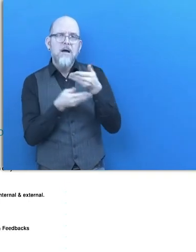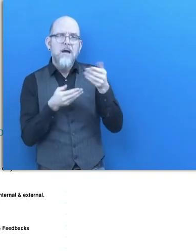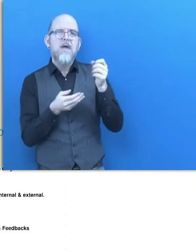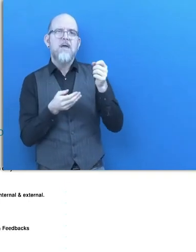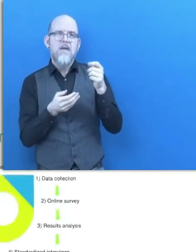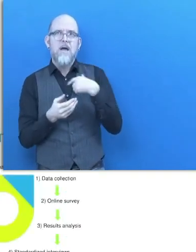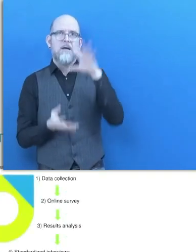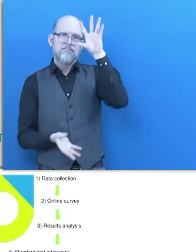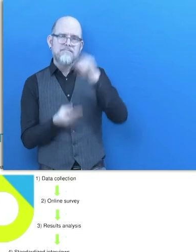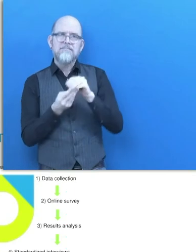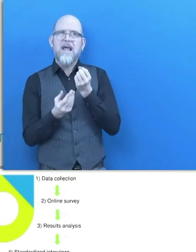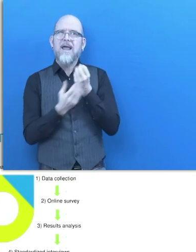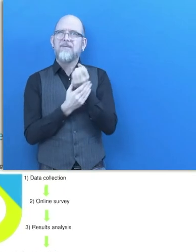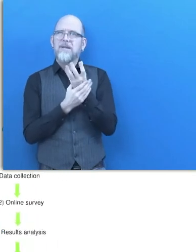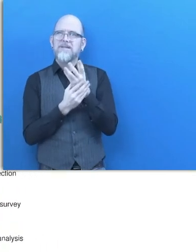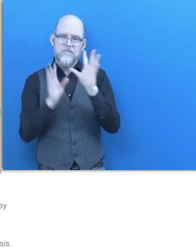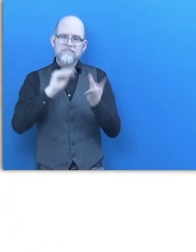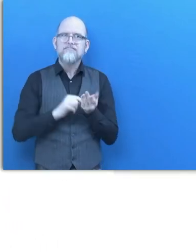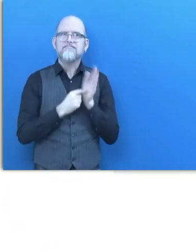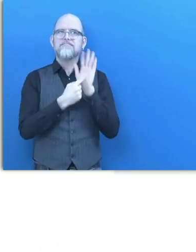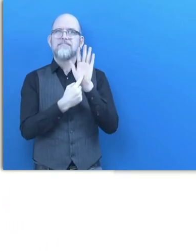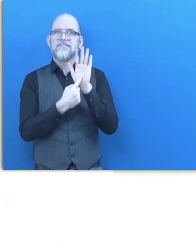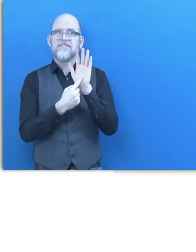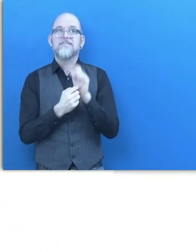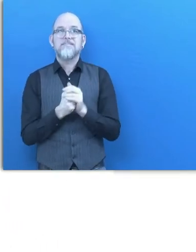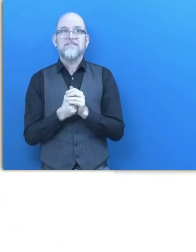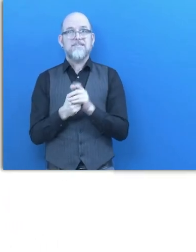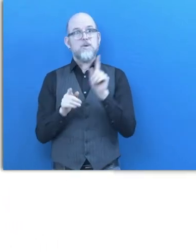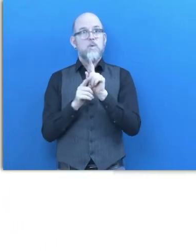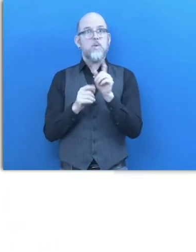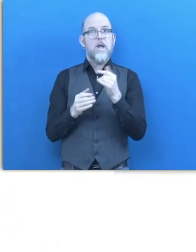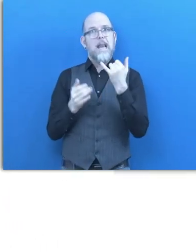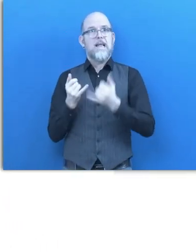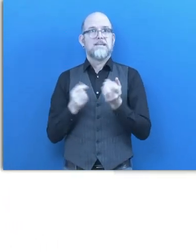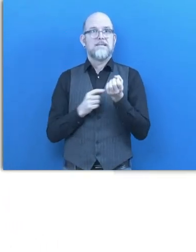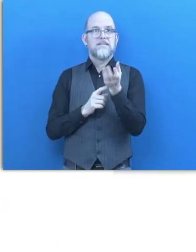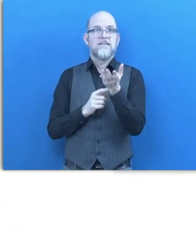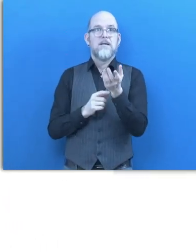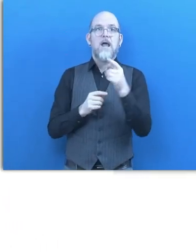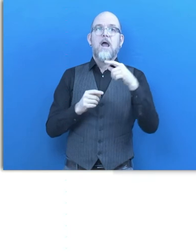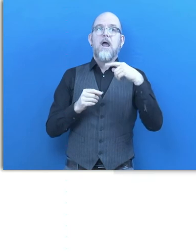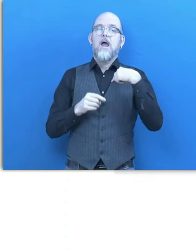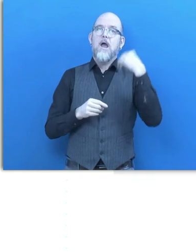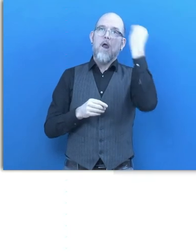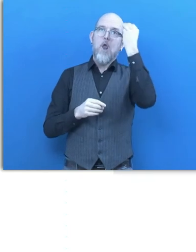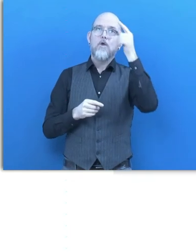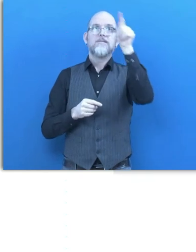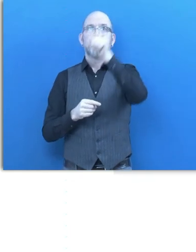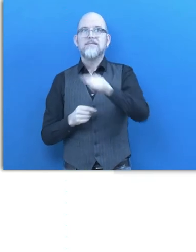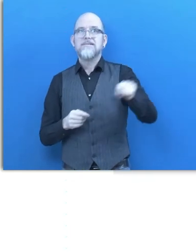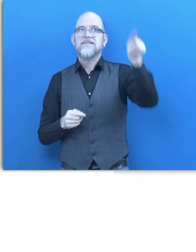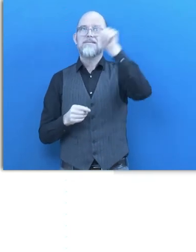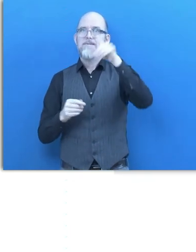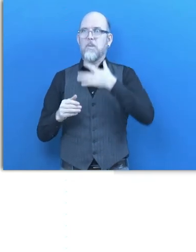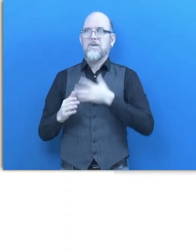from these. Last but not least, I have put together a learning cycle for you for